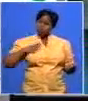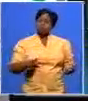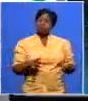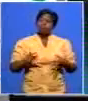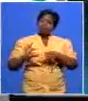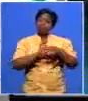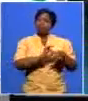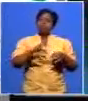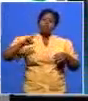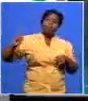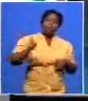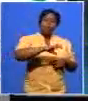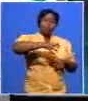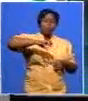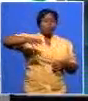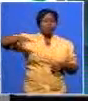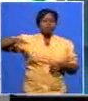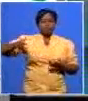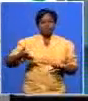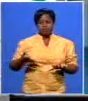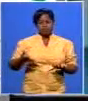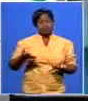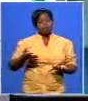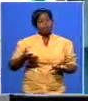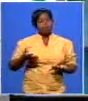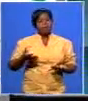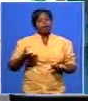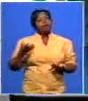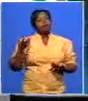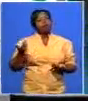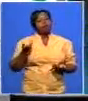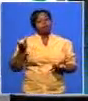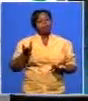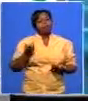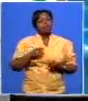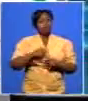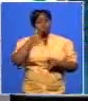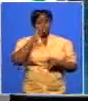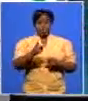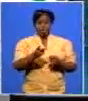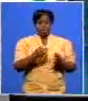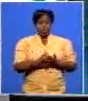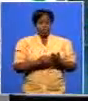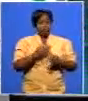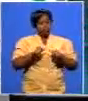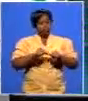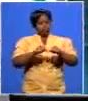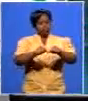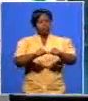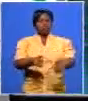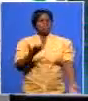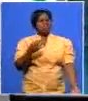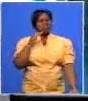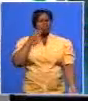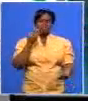replicate it in all the provinces if we would um and and and and and and when you work that way you can quantify